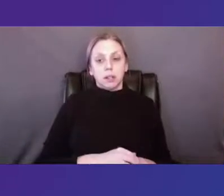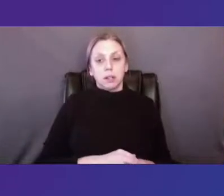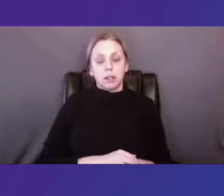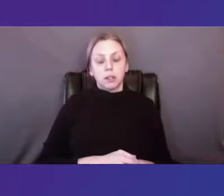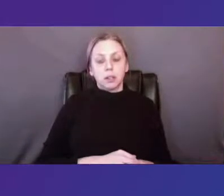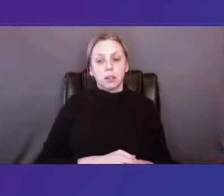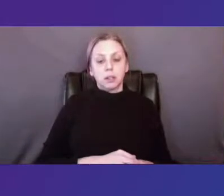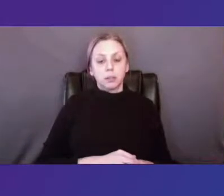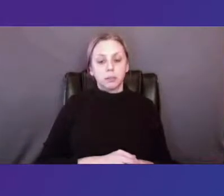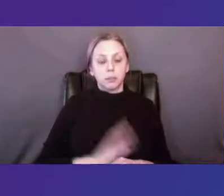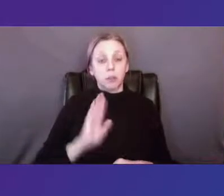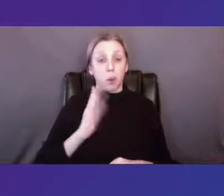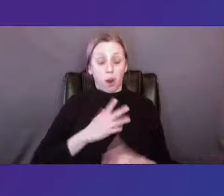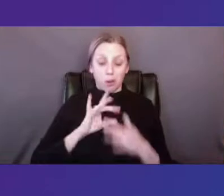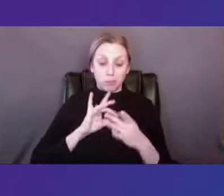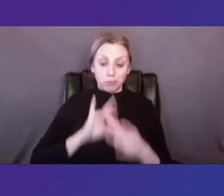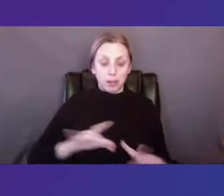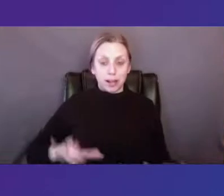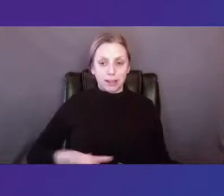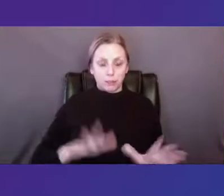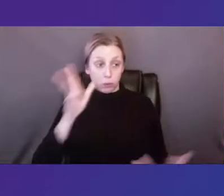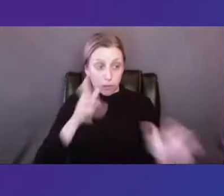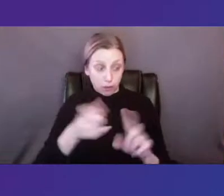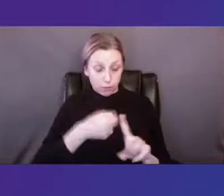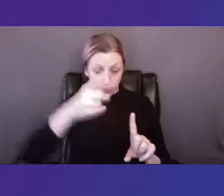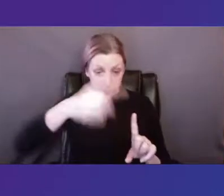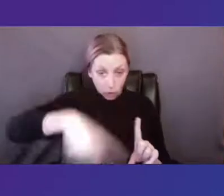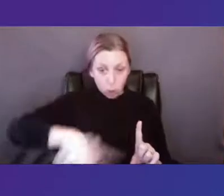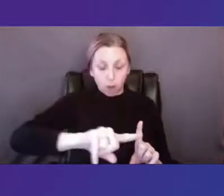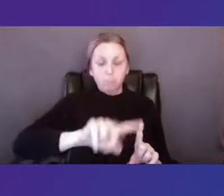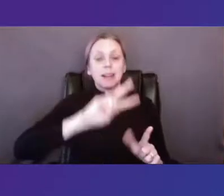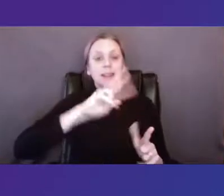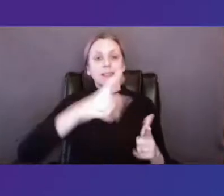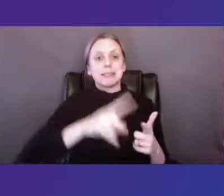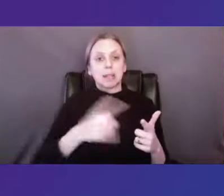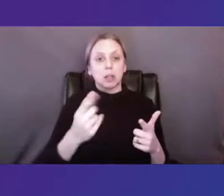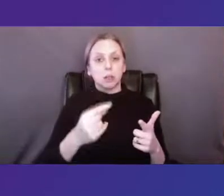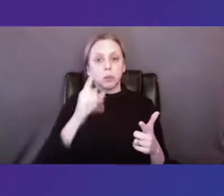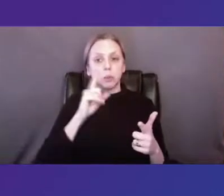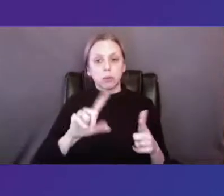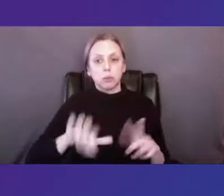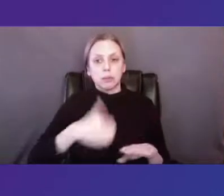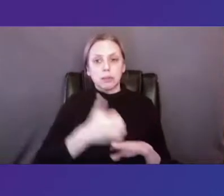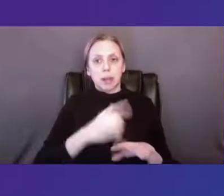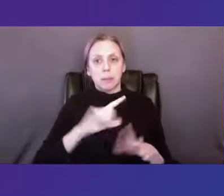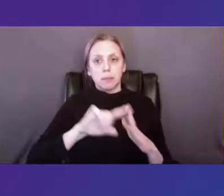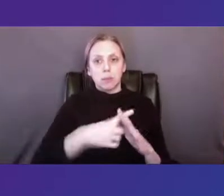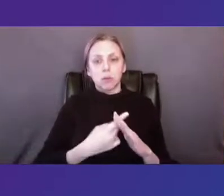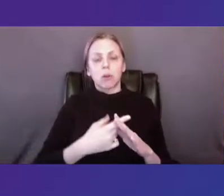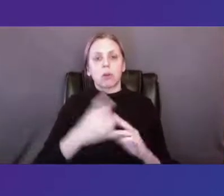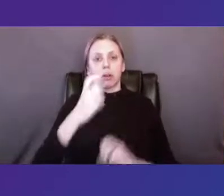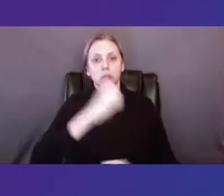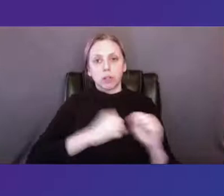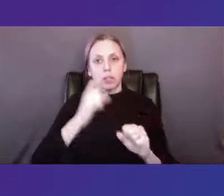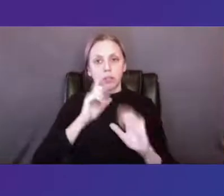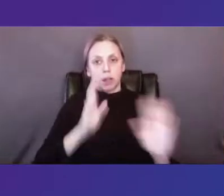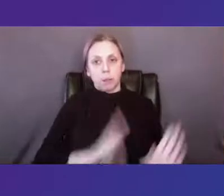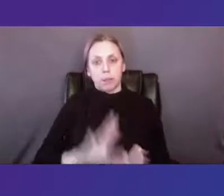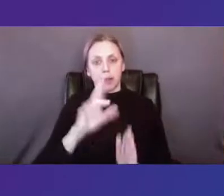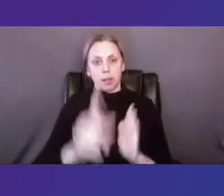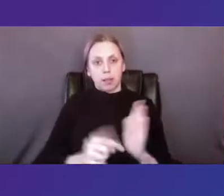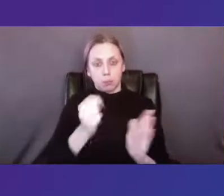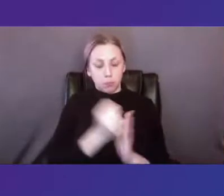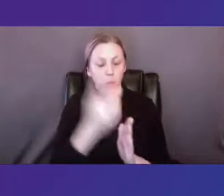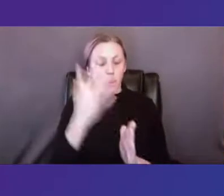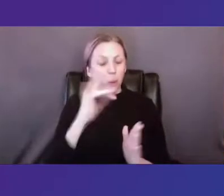to hear from you second to begin a strategic planning period in order to reflect on our work as an